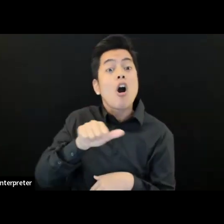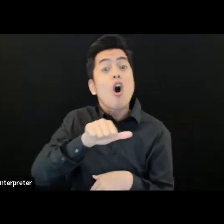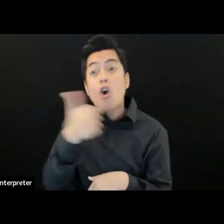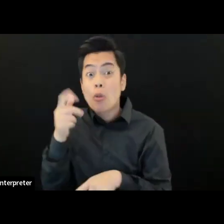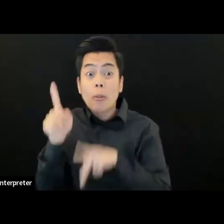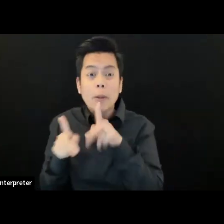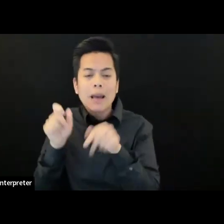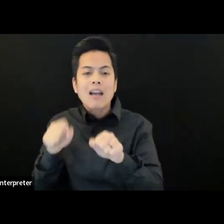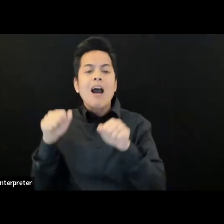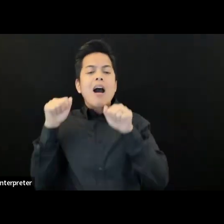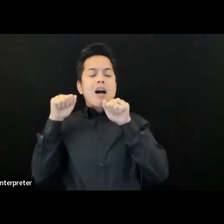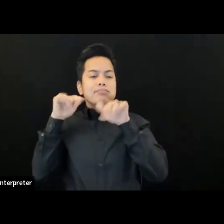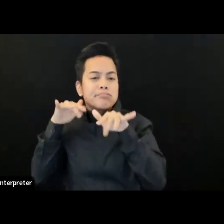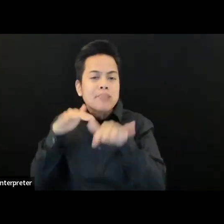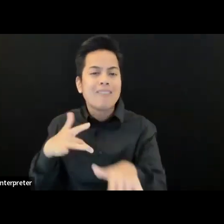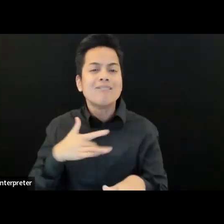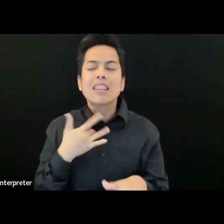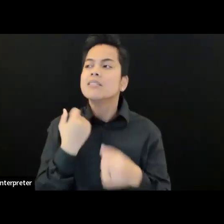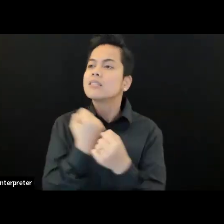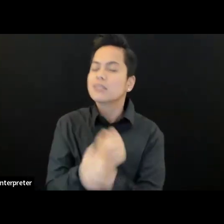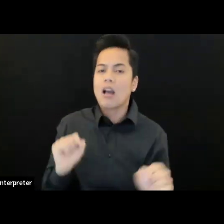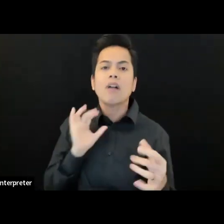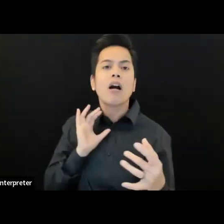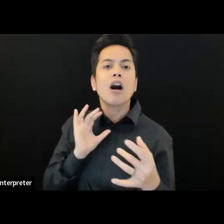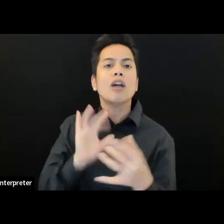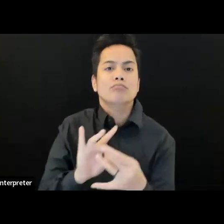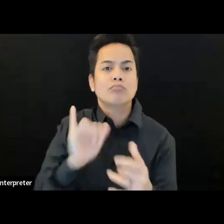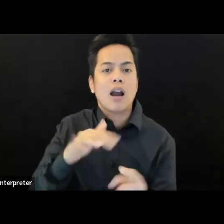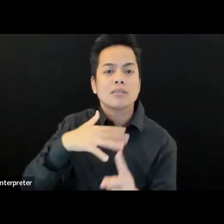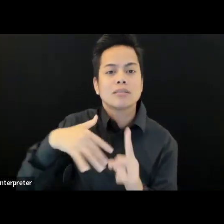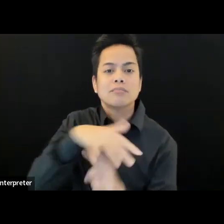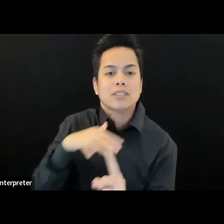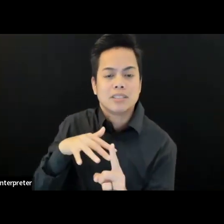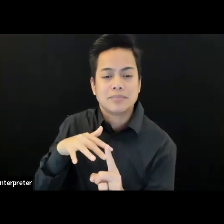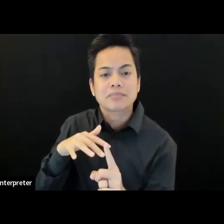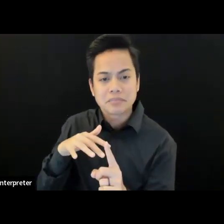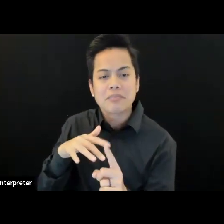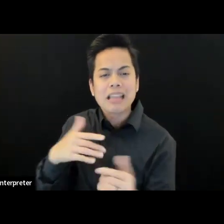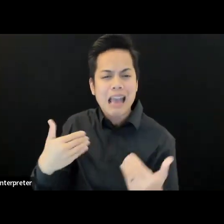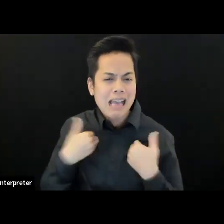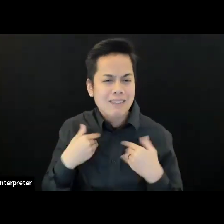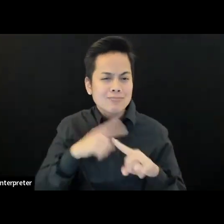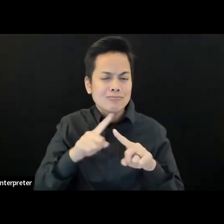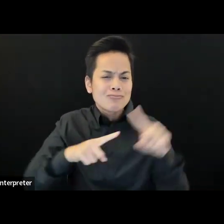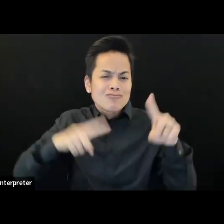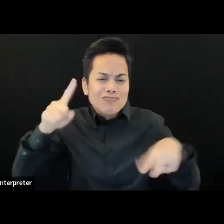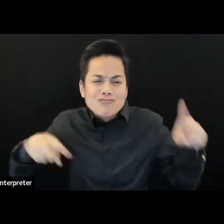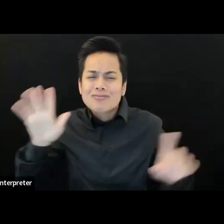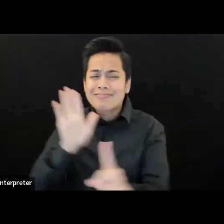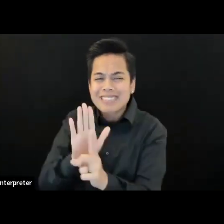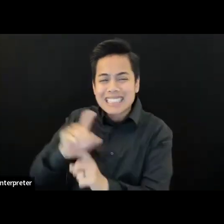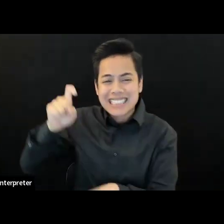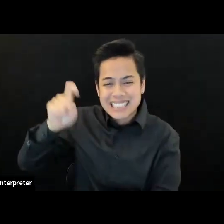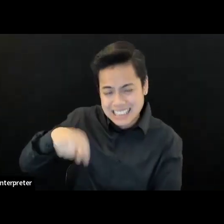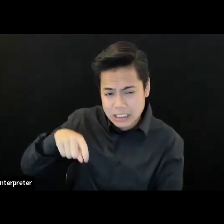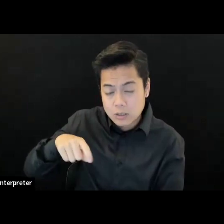needs of our diverse community, making sure that everybody finds some way to be able to participate in our, in our hybrid